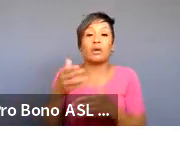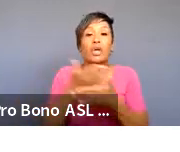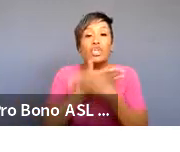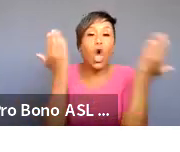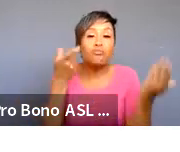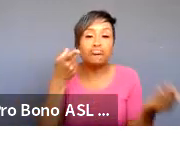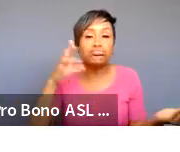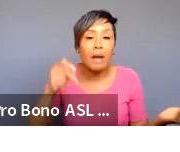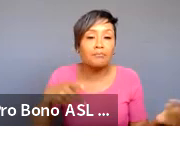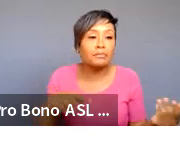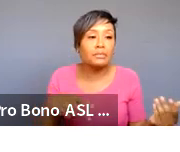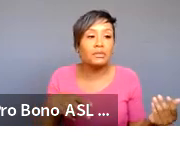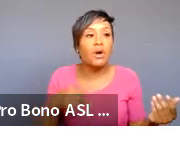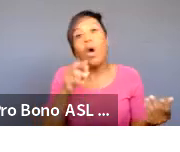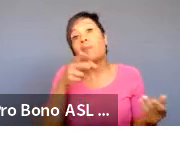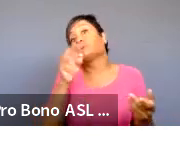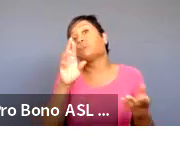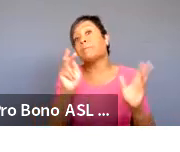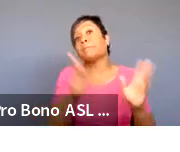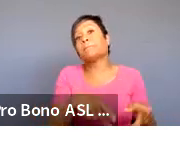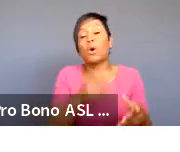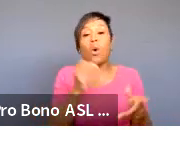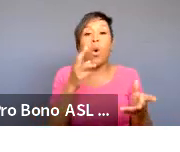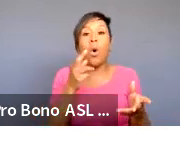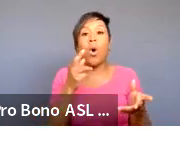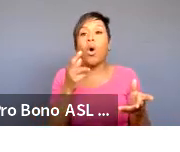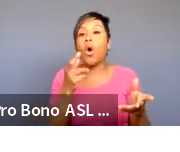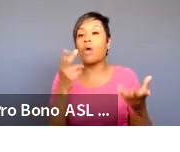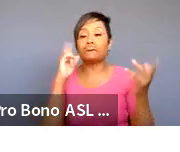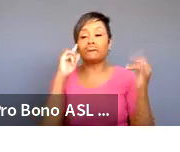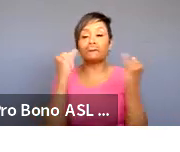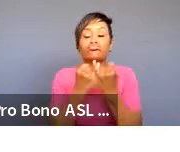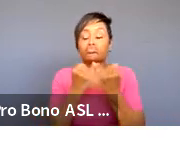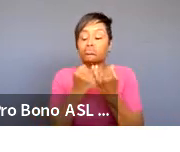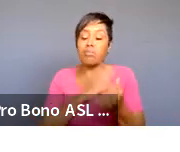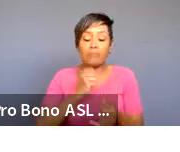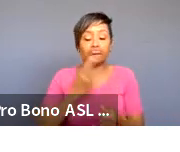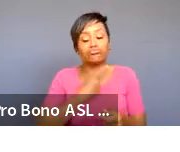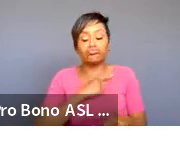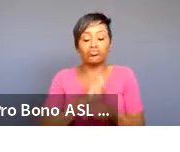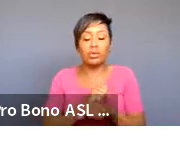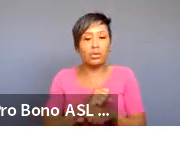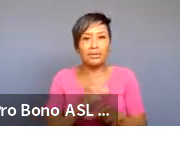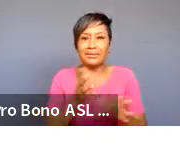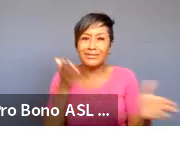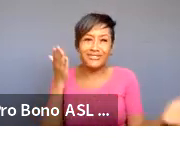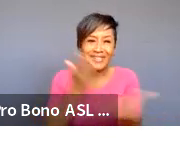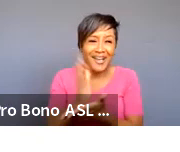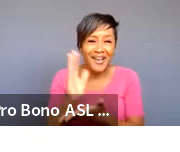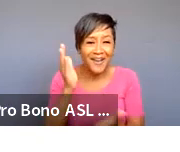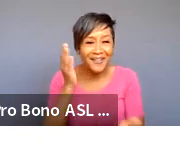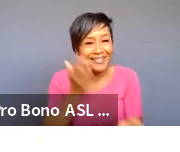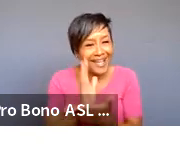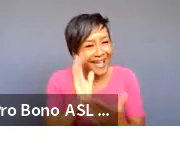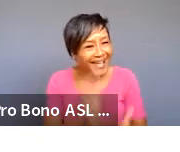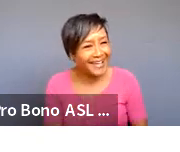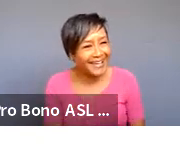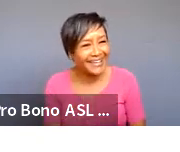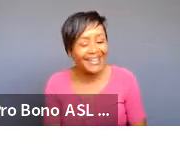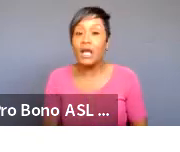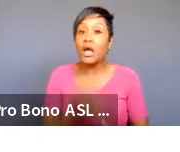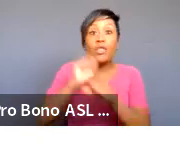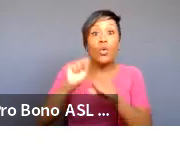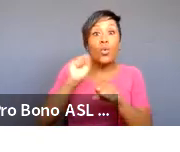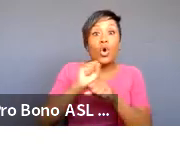zero set and you're miming your life away in this solo work that is absolutely okay um is this work fueled by